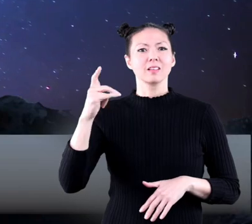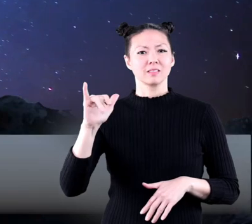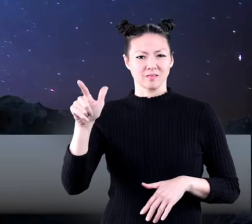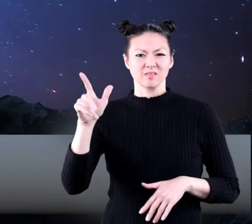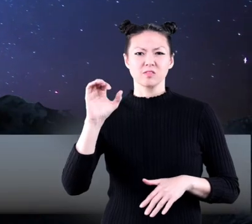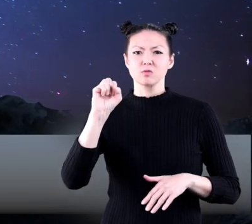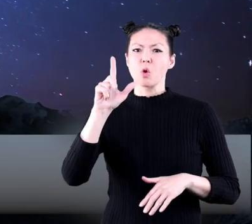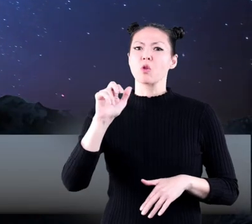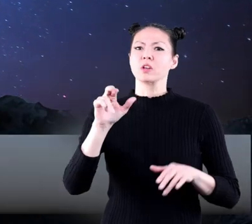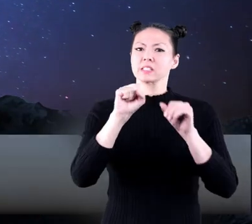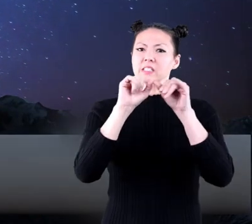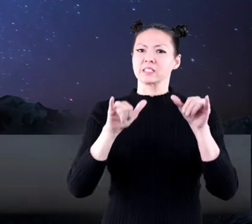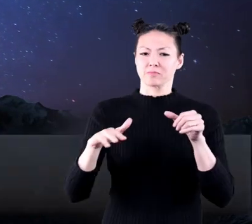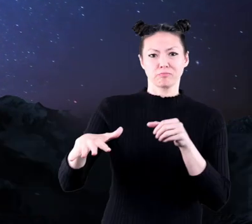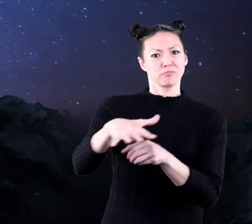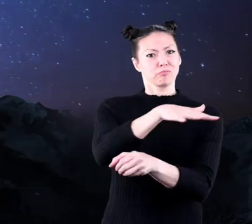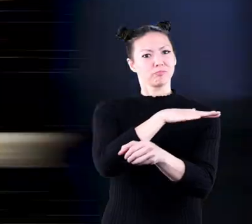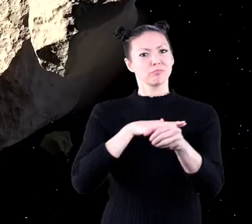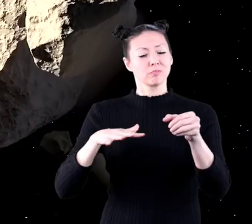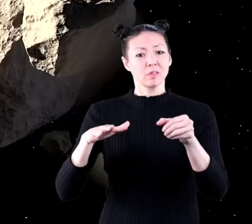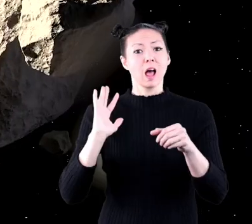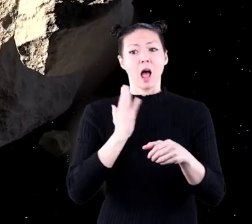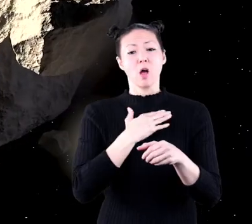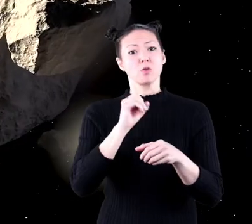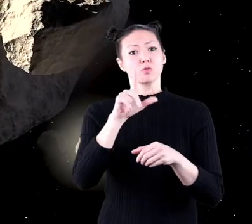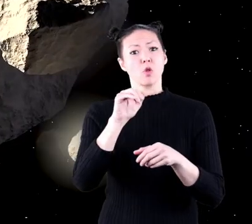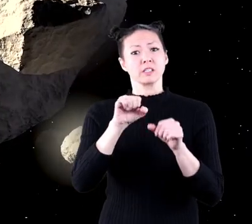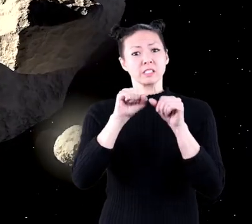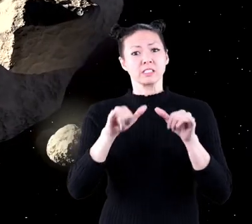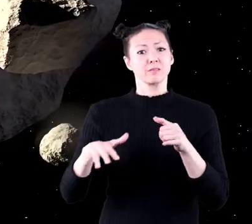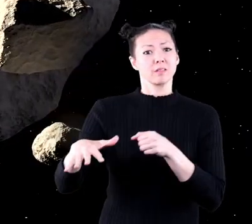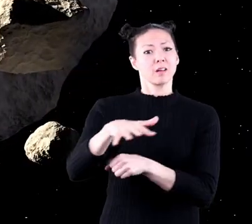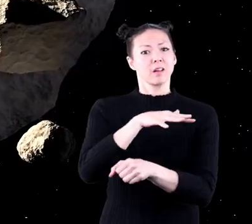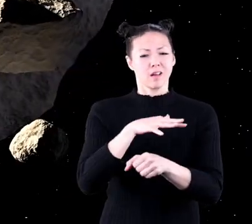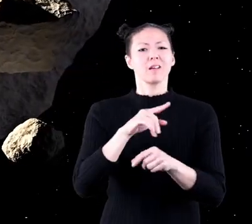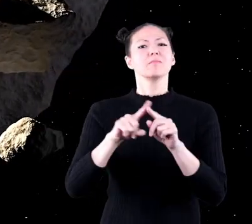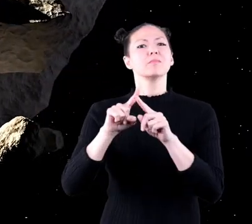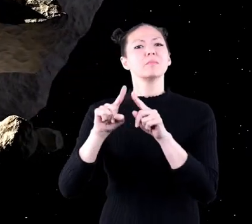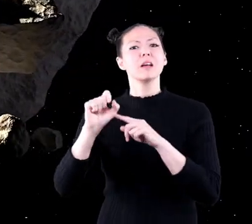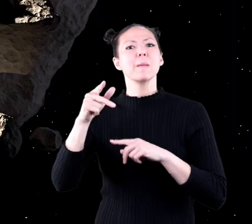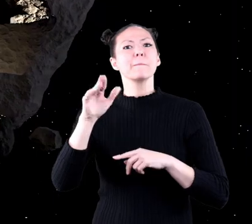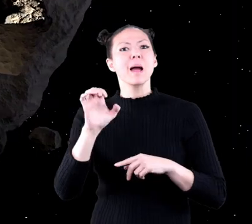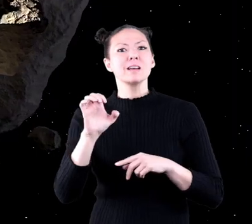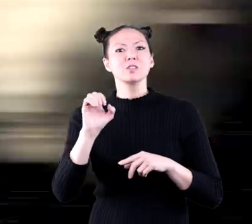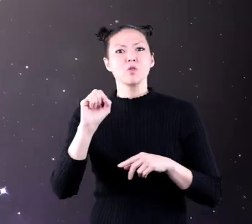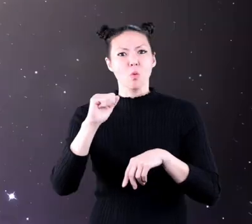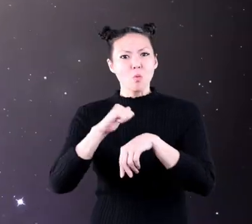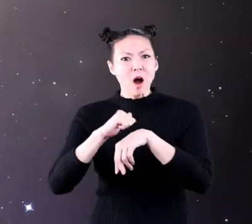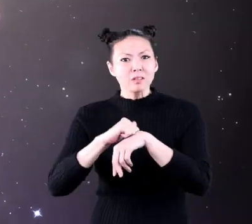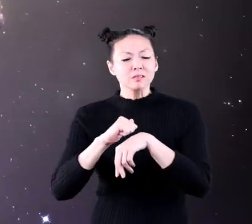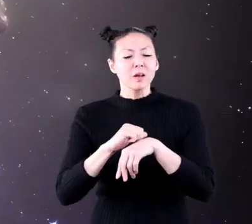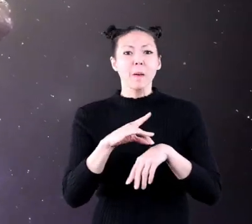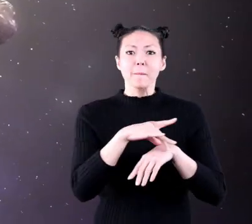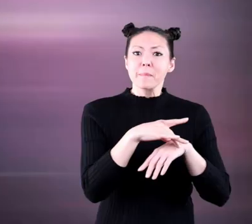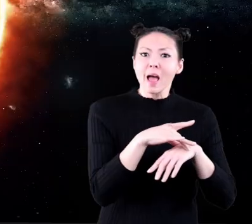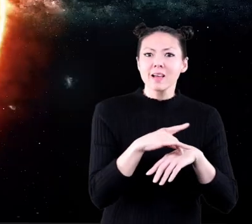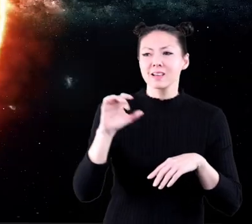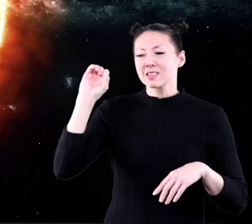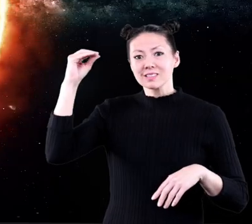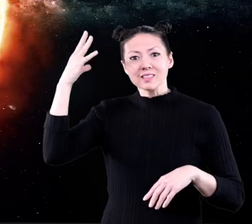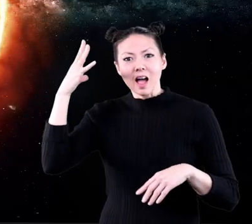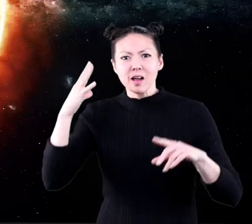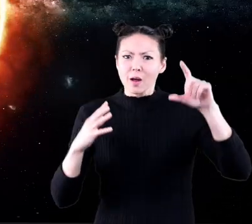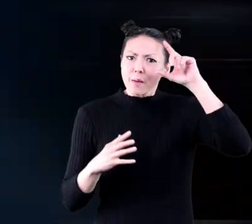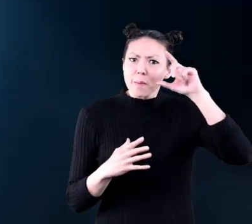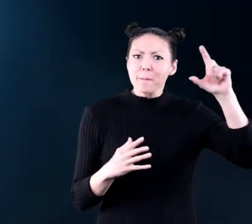where our solar system is located. Our solar system is made up of space rocks, planets, the